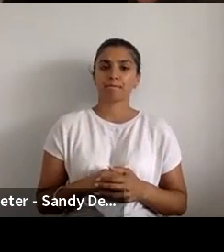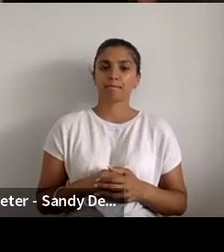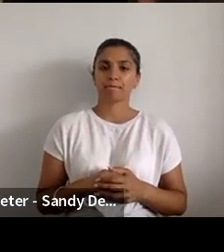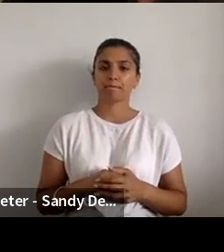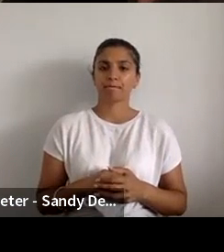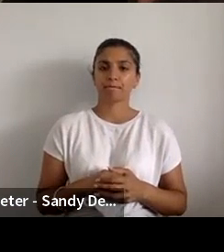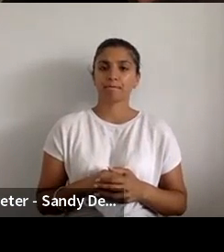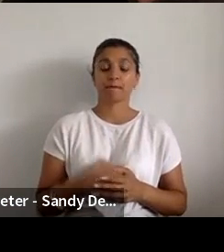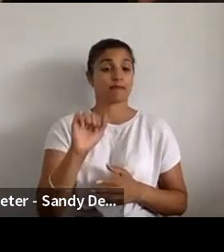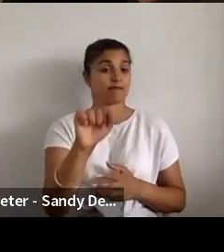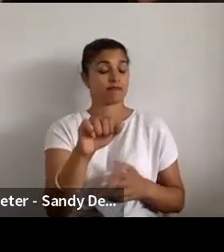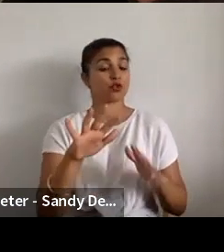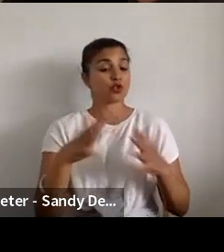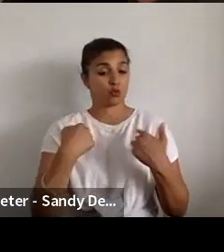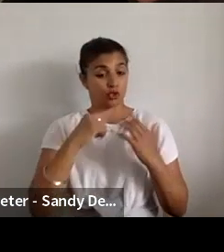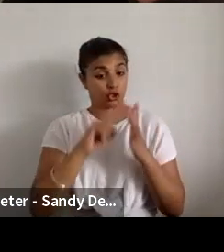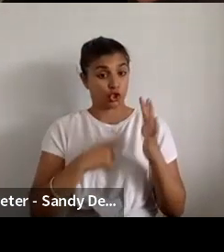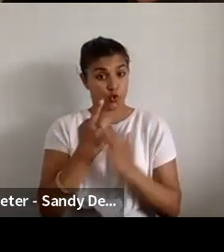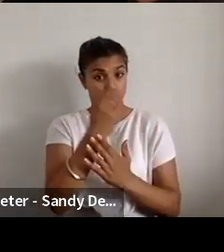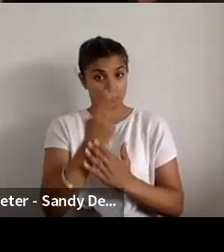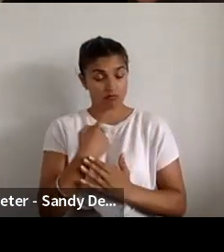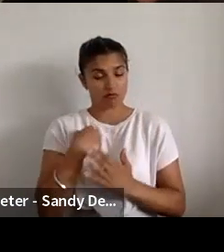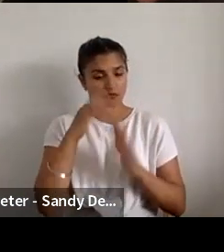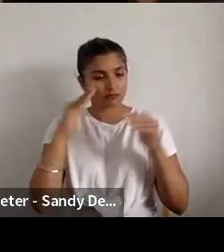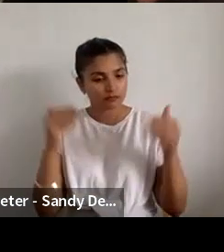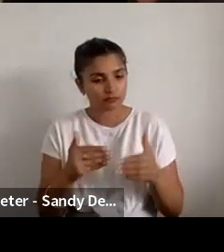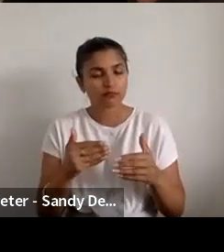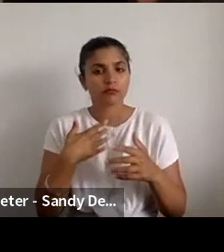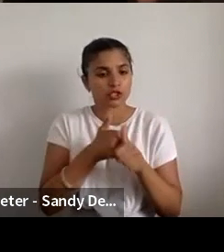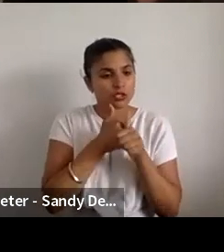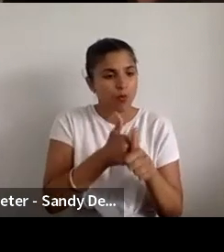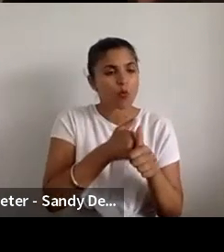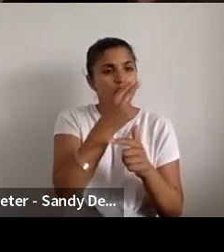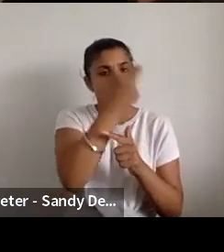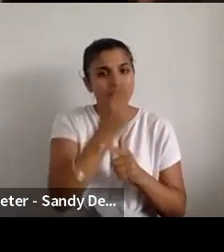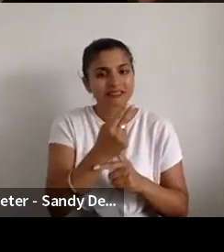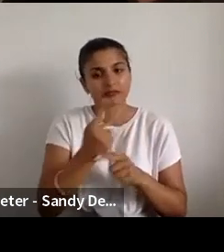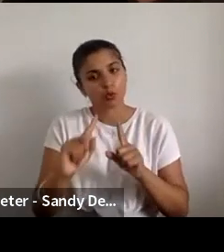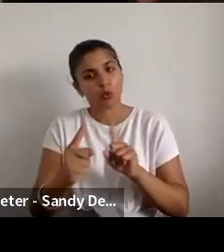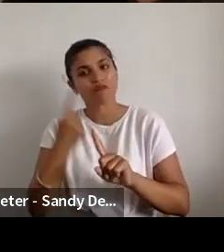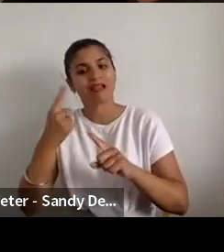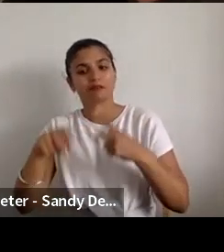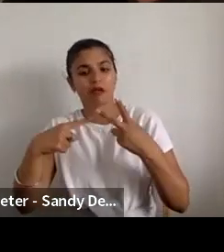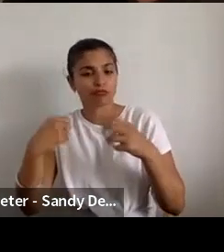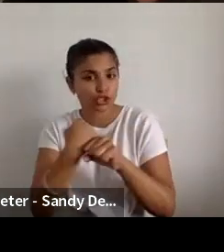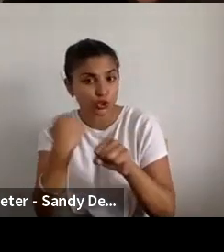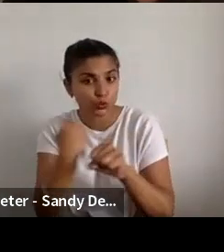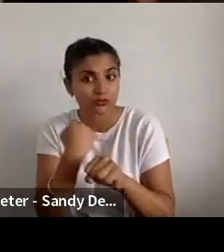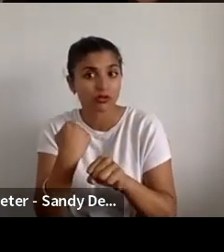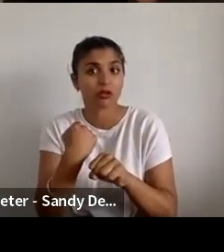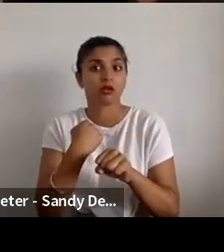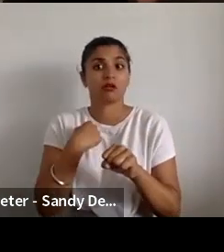is around supporting early career artists, curators and producers. We support people based in UK,